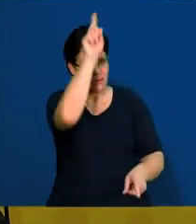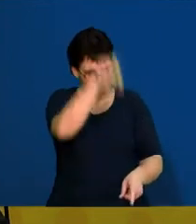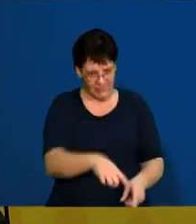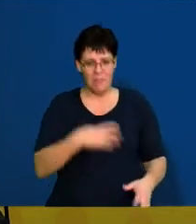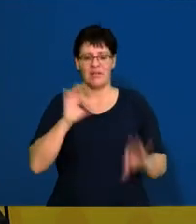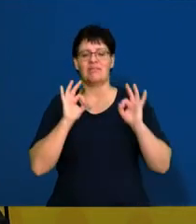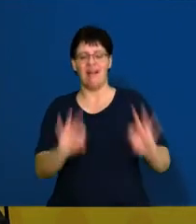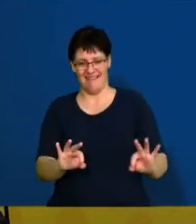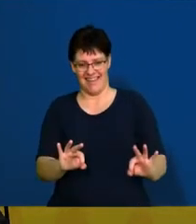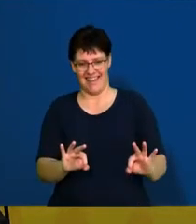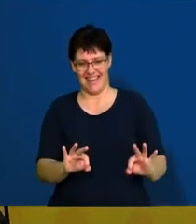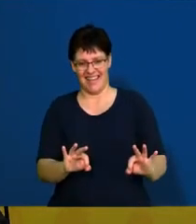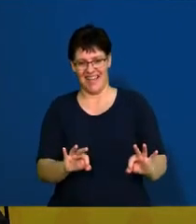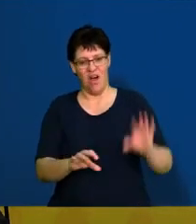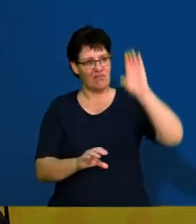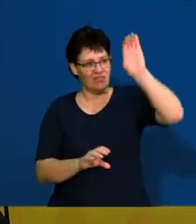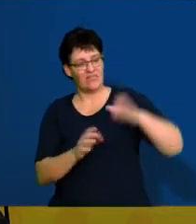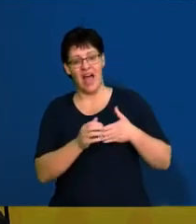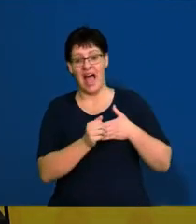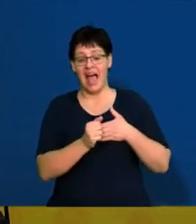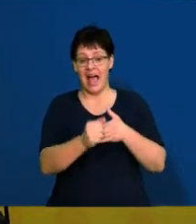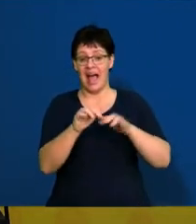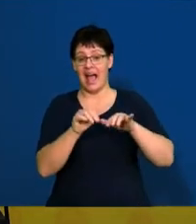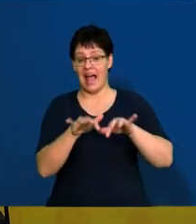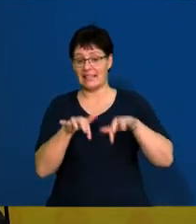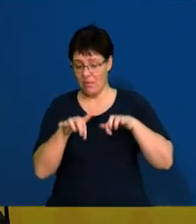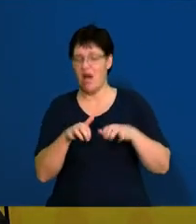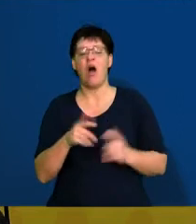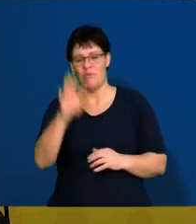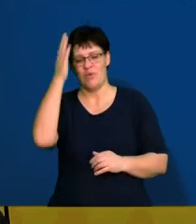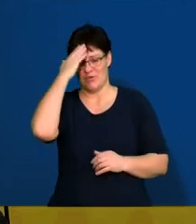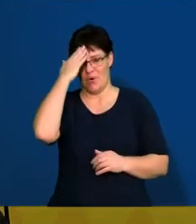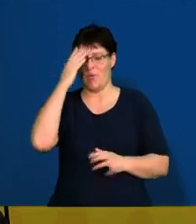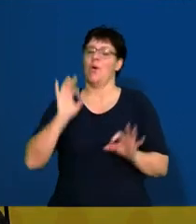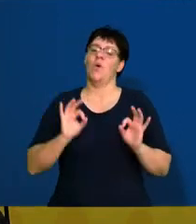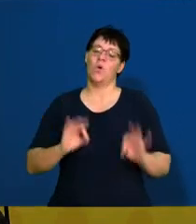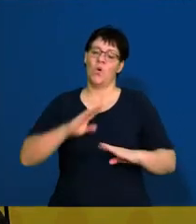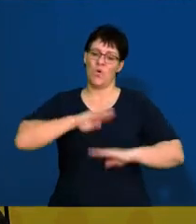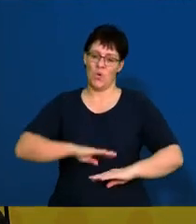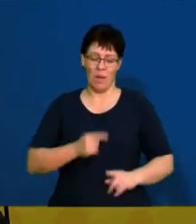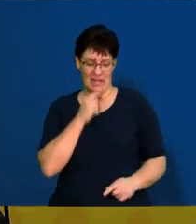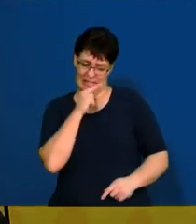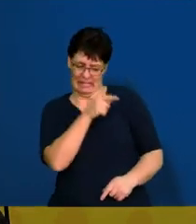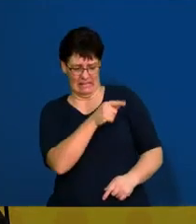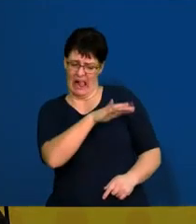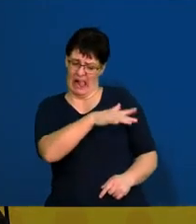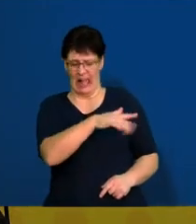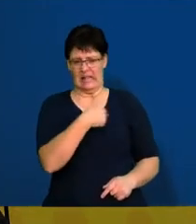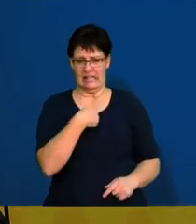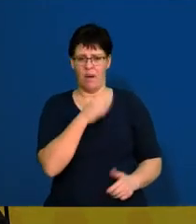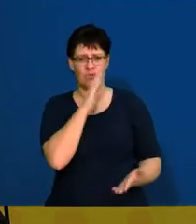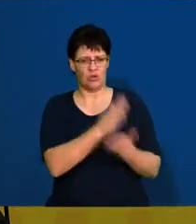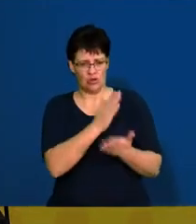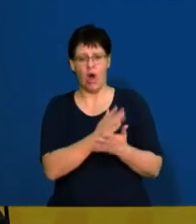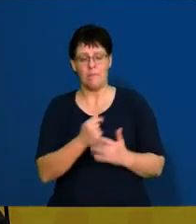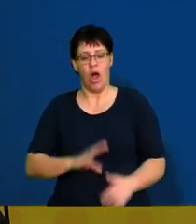little sections on the exam guidelines, then you'll know where any weaknesses of yours lie